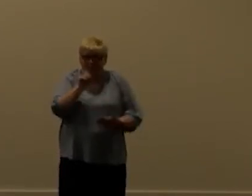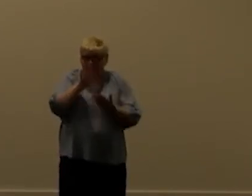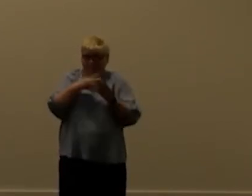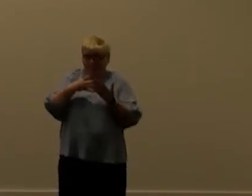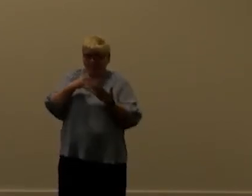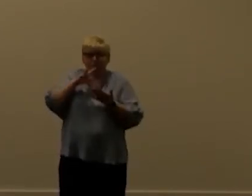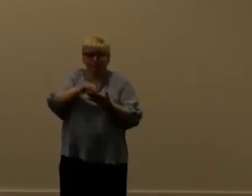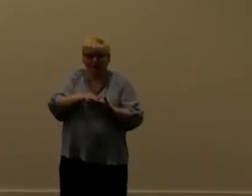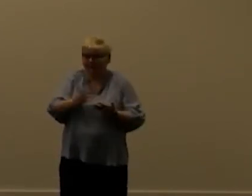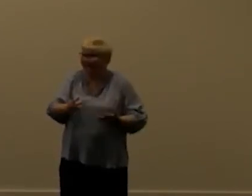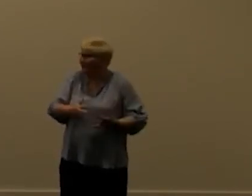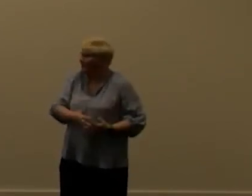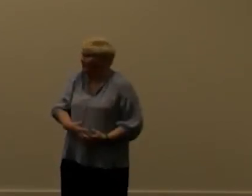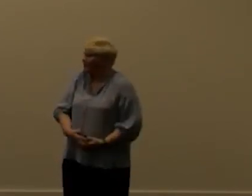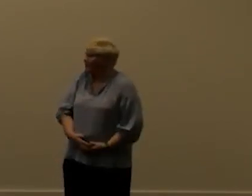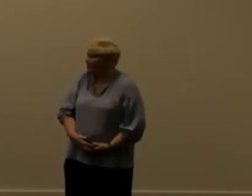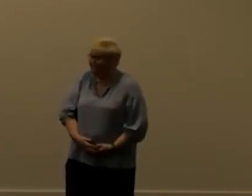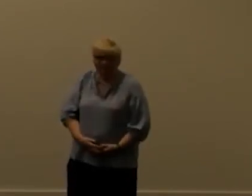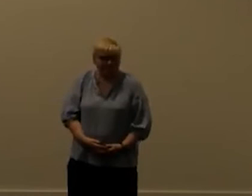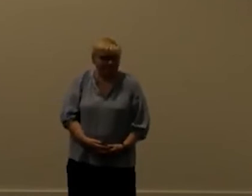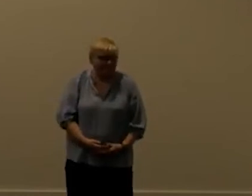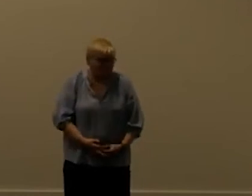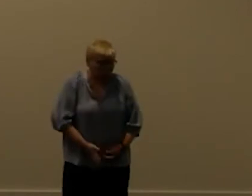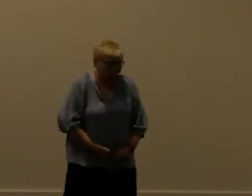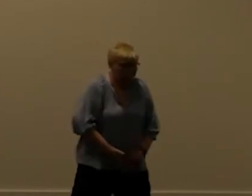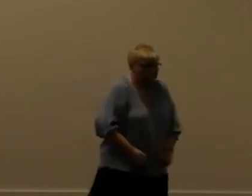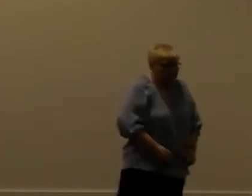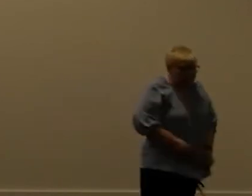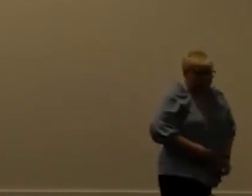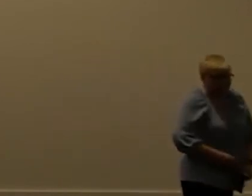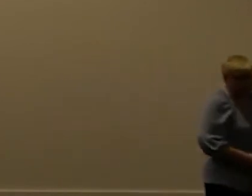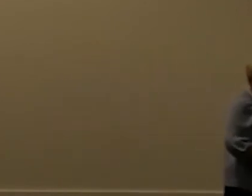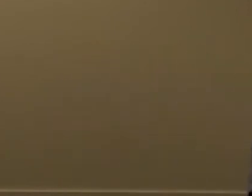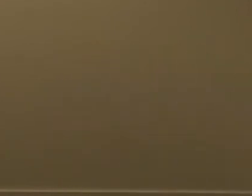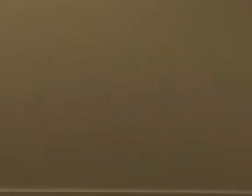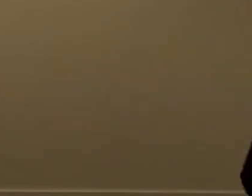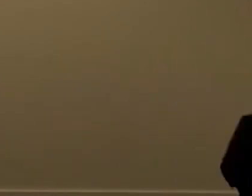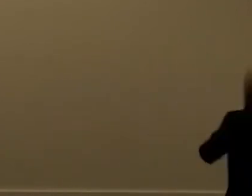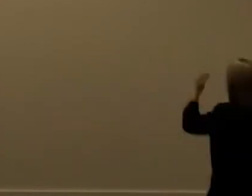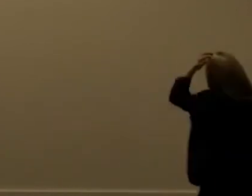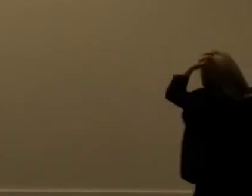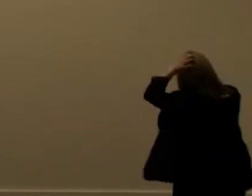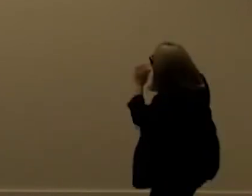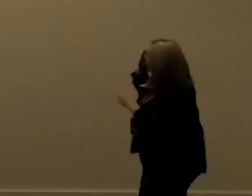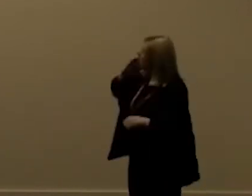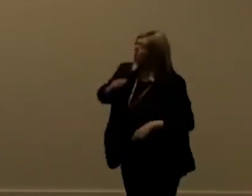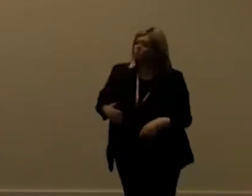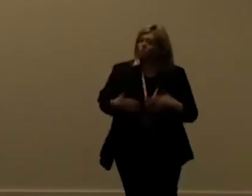there's currently no way for isvs to bundle this